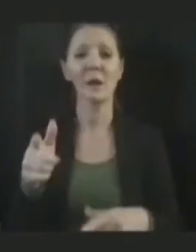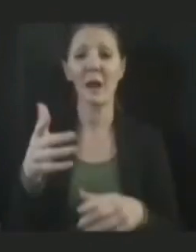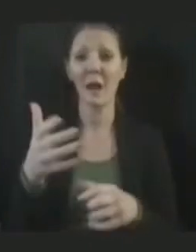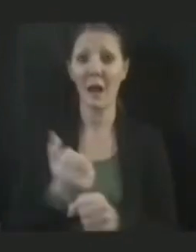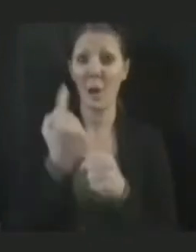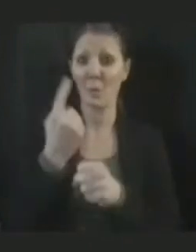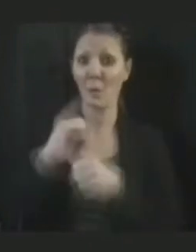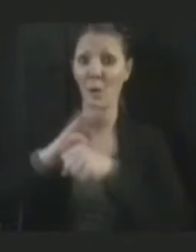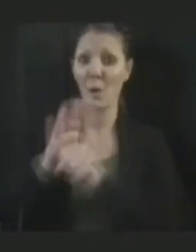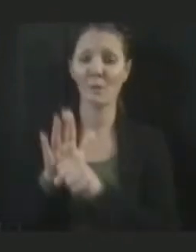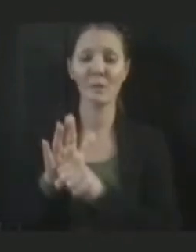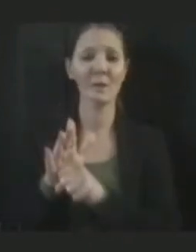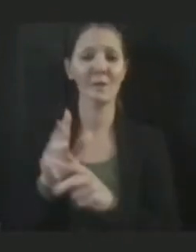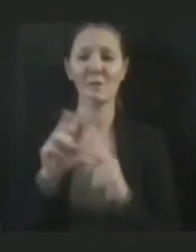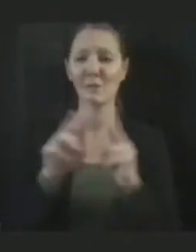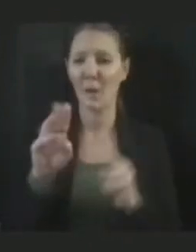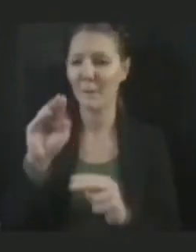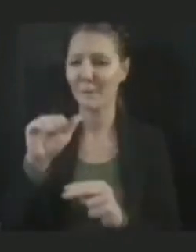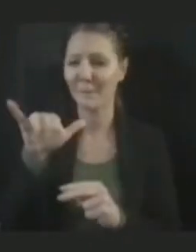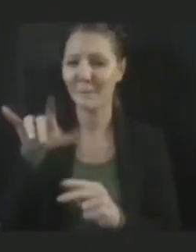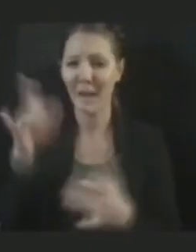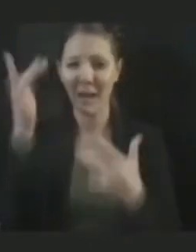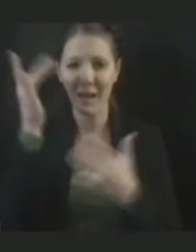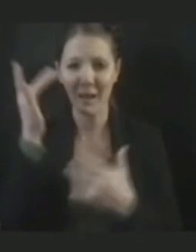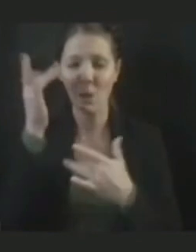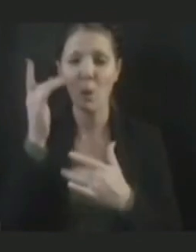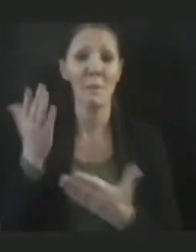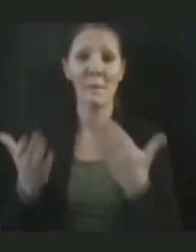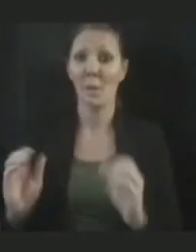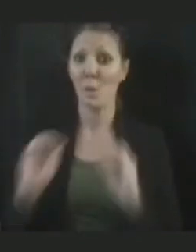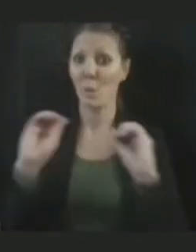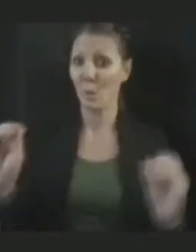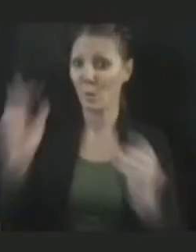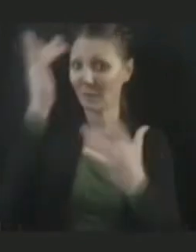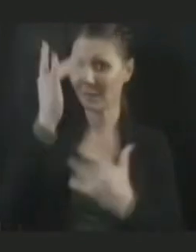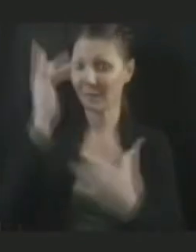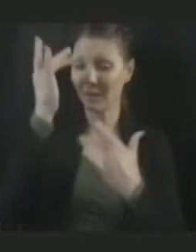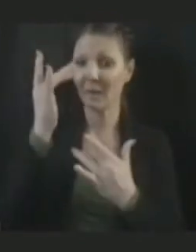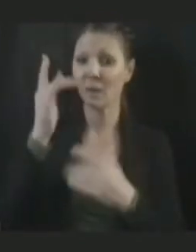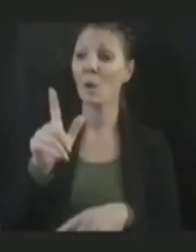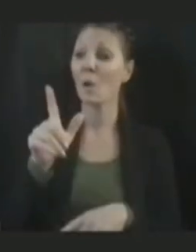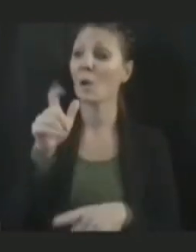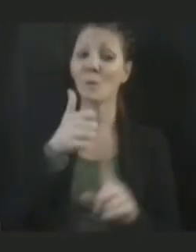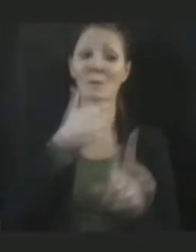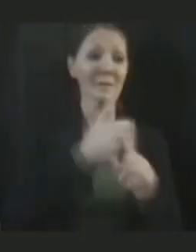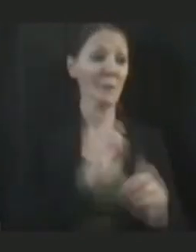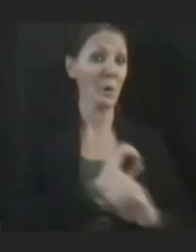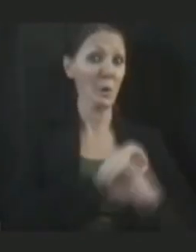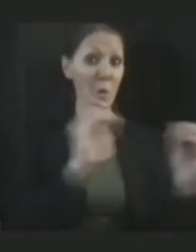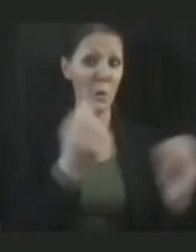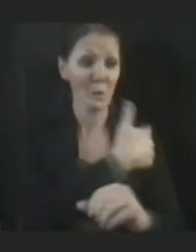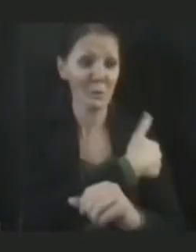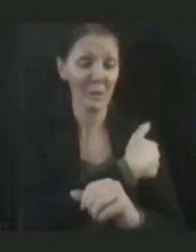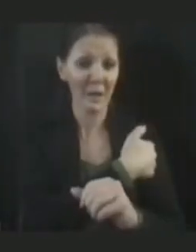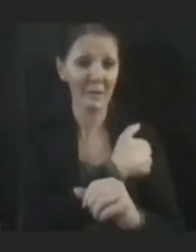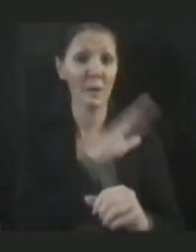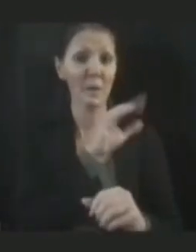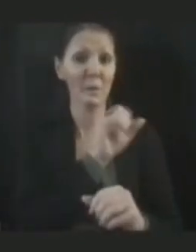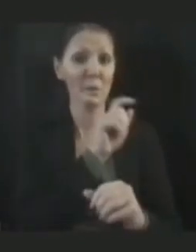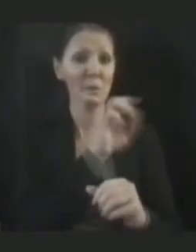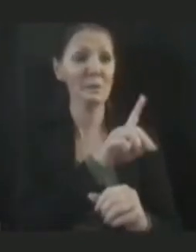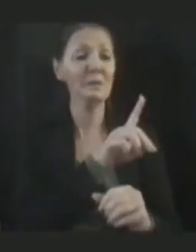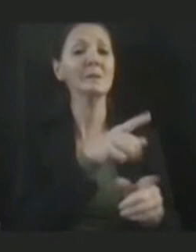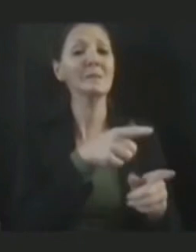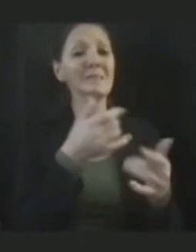Some are even asymptomatic. People who've been vaccinated but not boosted are having more significant symptoms, but are still largely protected.